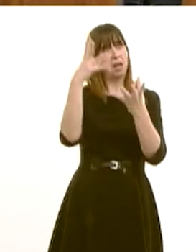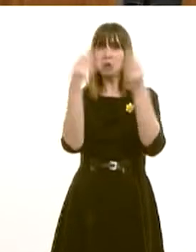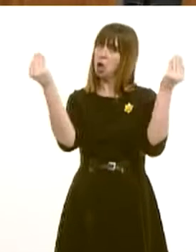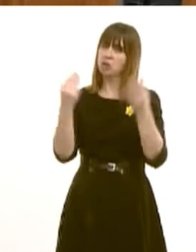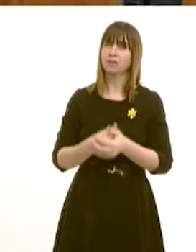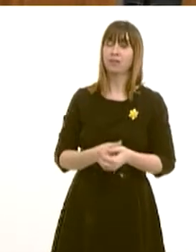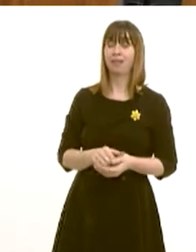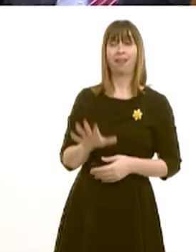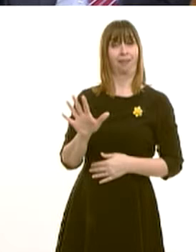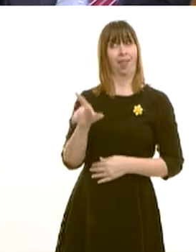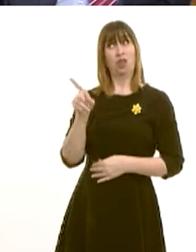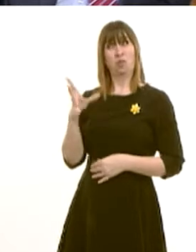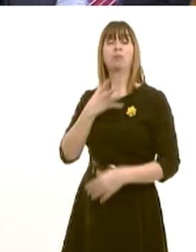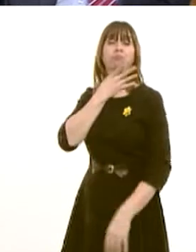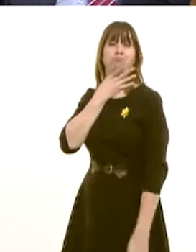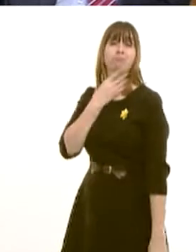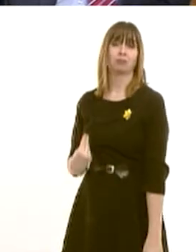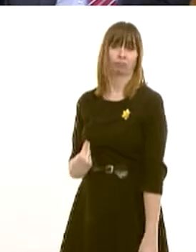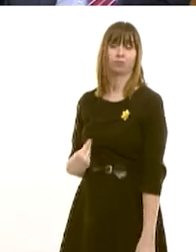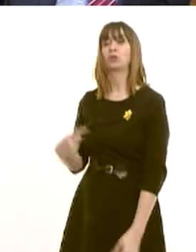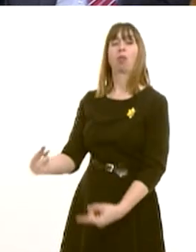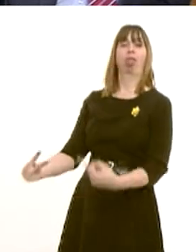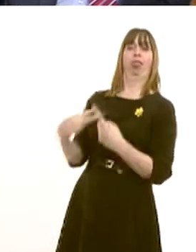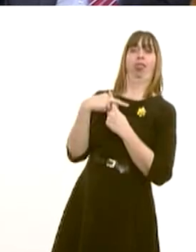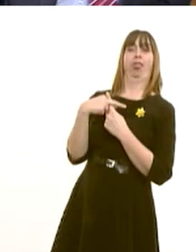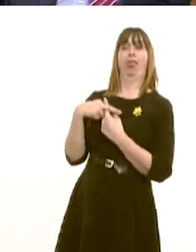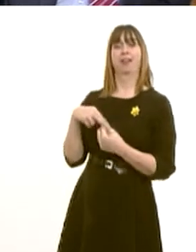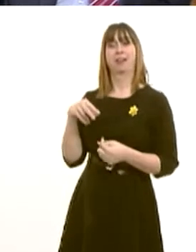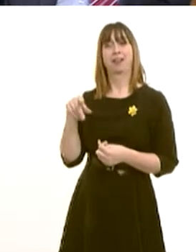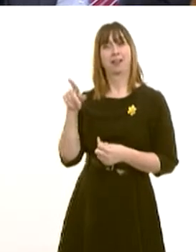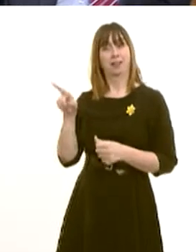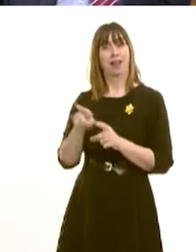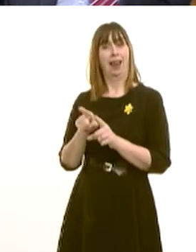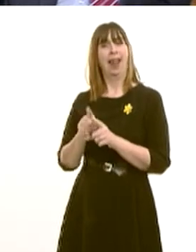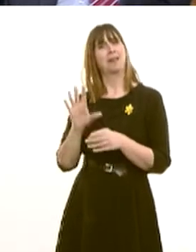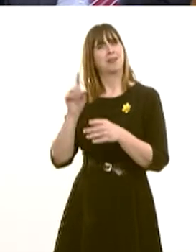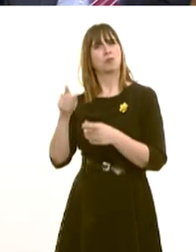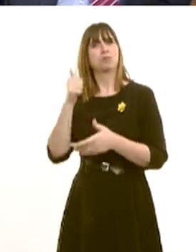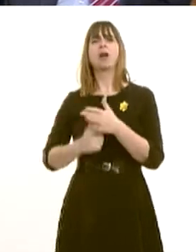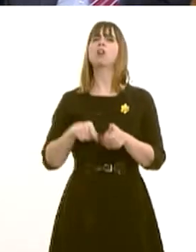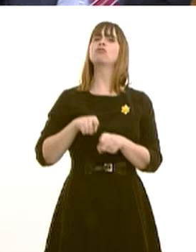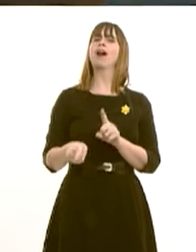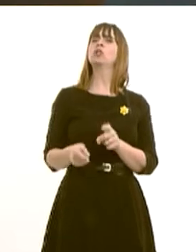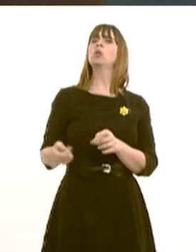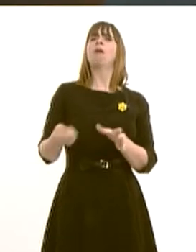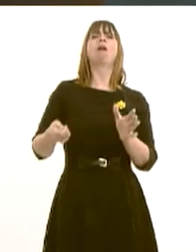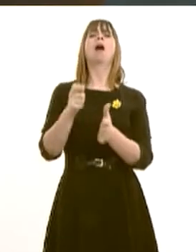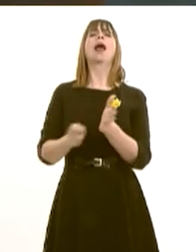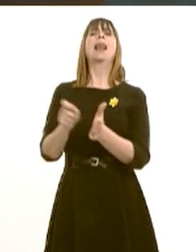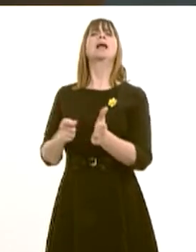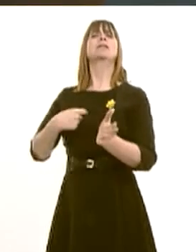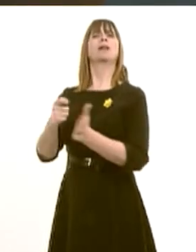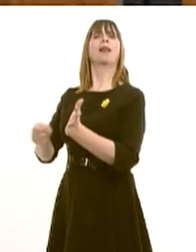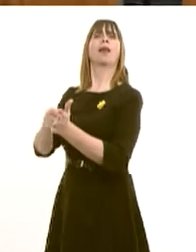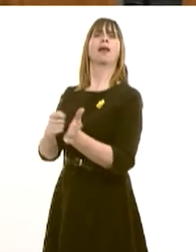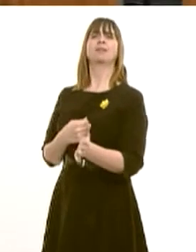he's the sign of desperation for the Leader of Opposition that he's already given up on the election campaign. There we are. It's an interesting comment that he made. Local